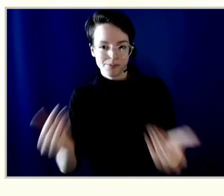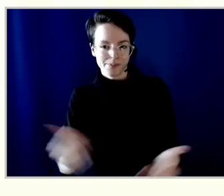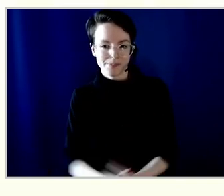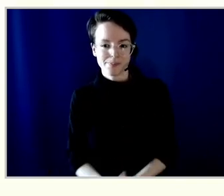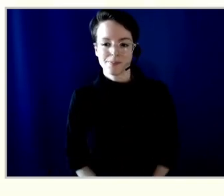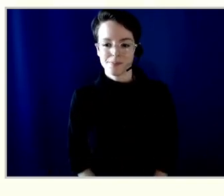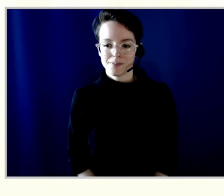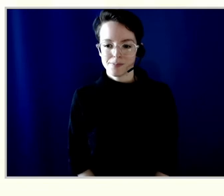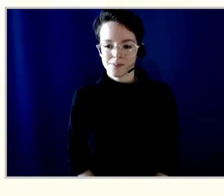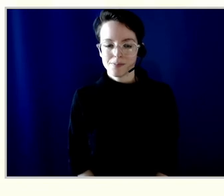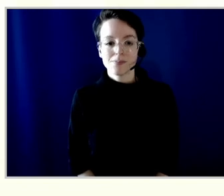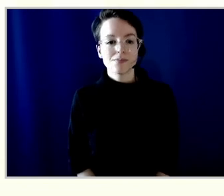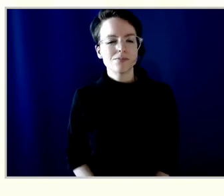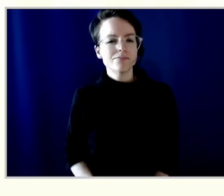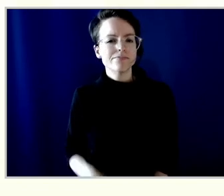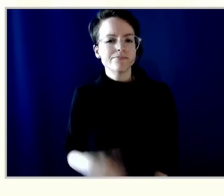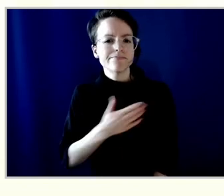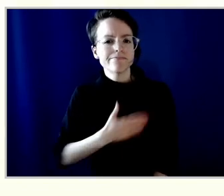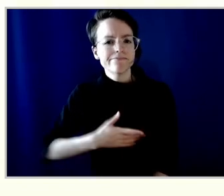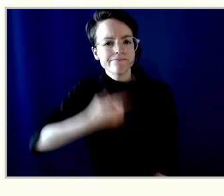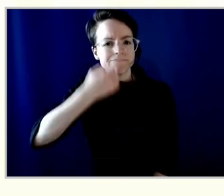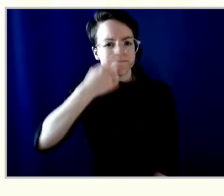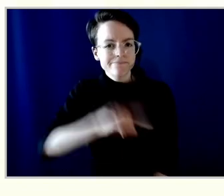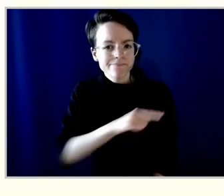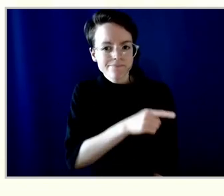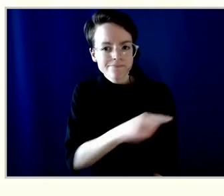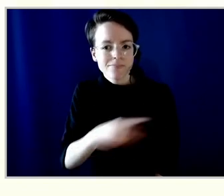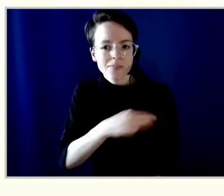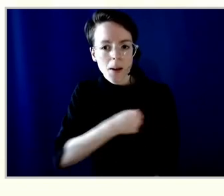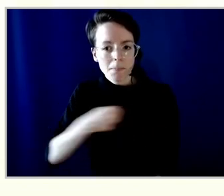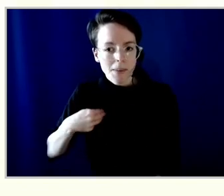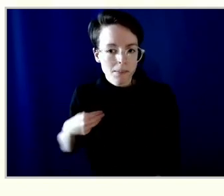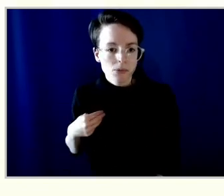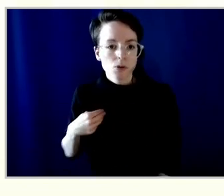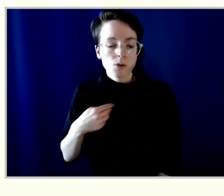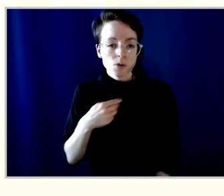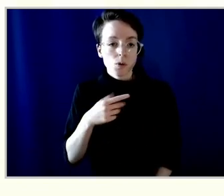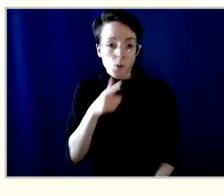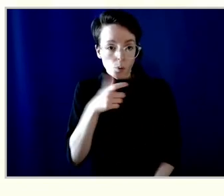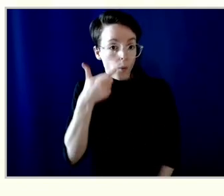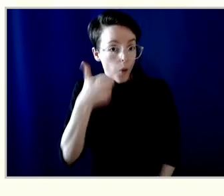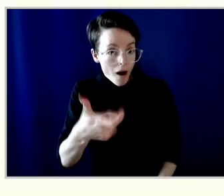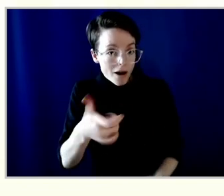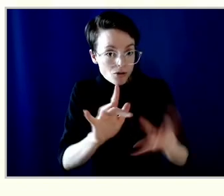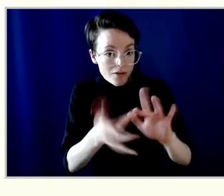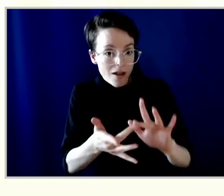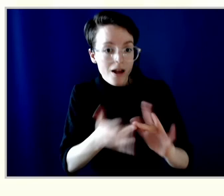So we're looking for someone, one of our members virtually to second the motion, please.